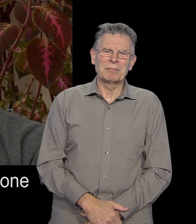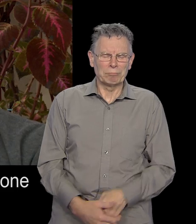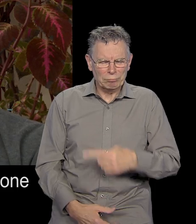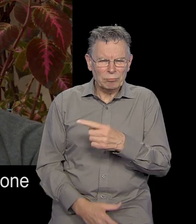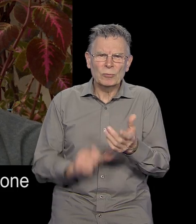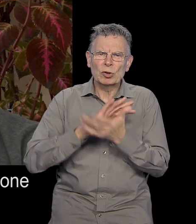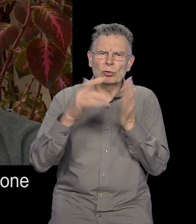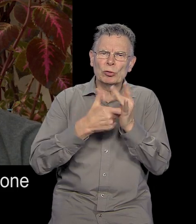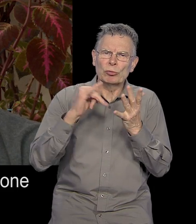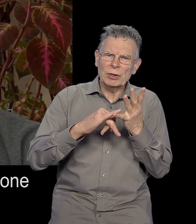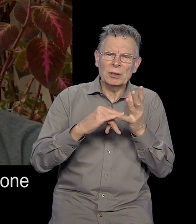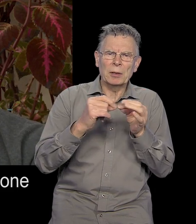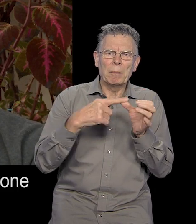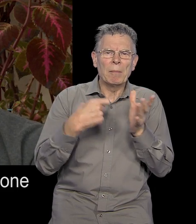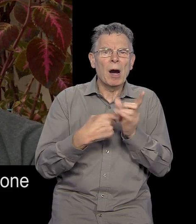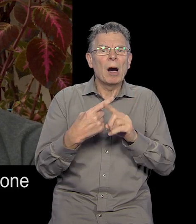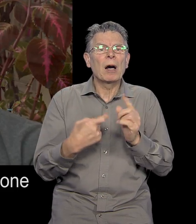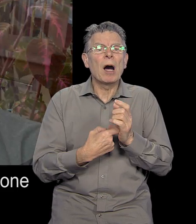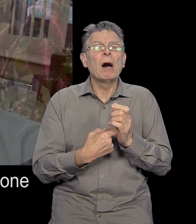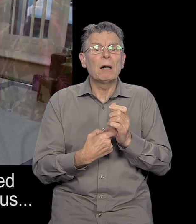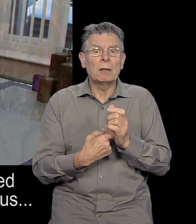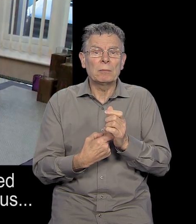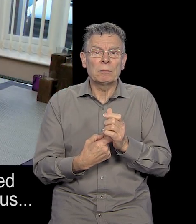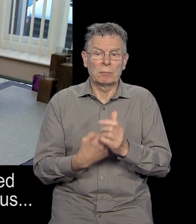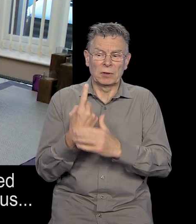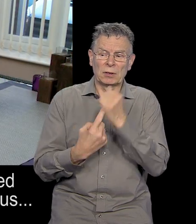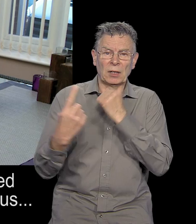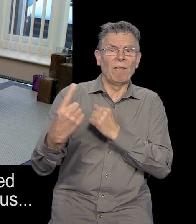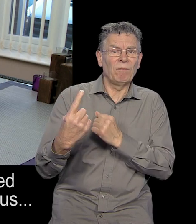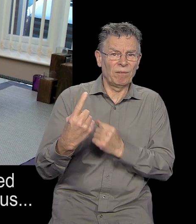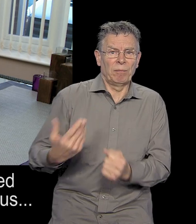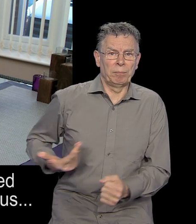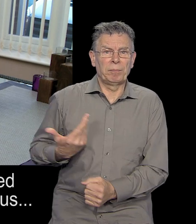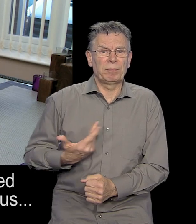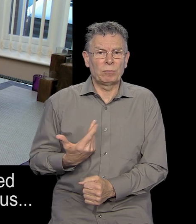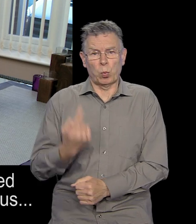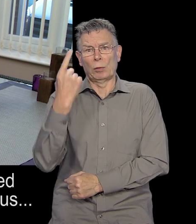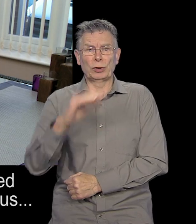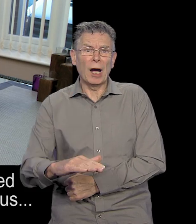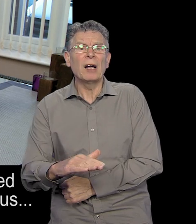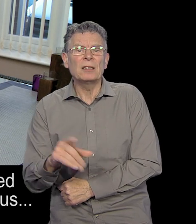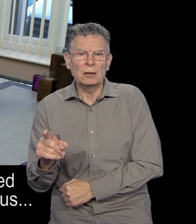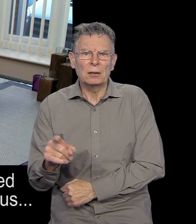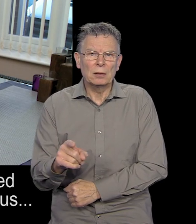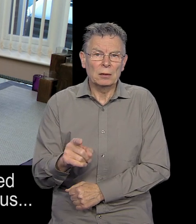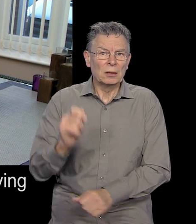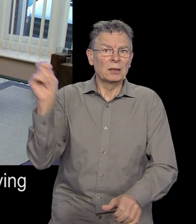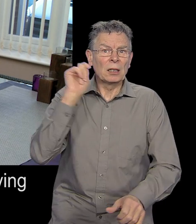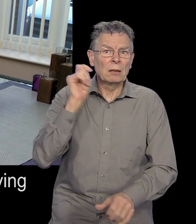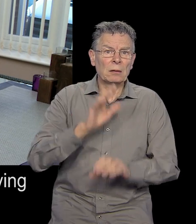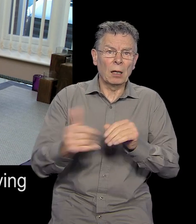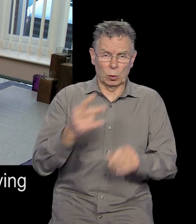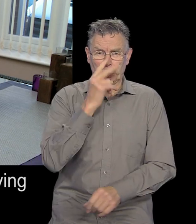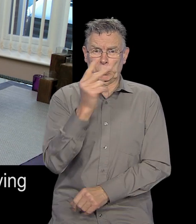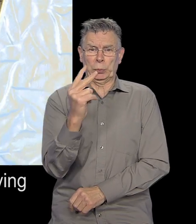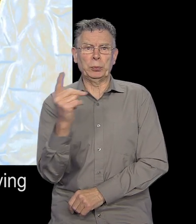like, high-level tone, constantly in my ear. Chris Barker is a self-employed father of one, and developed tinnitus at just